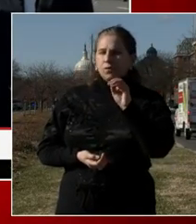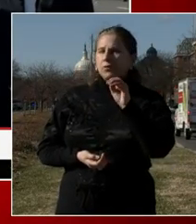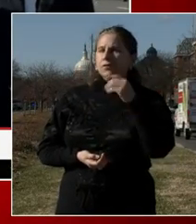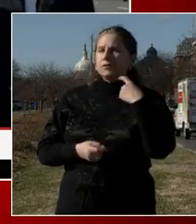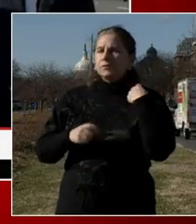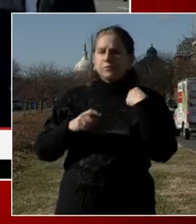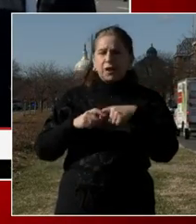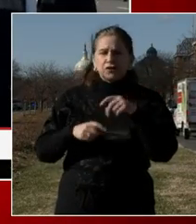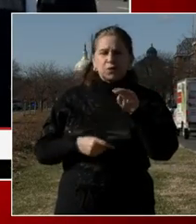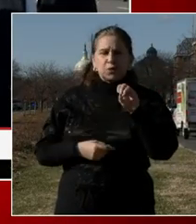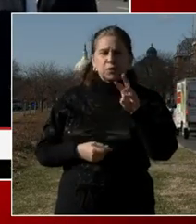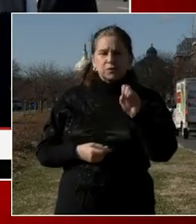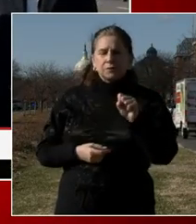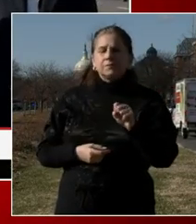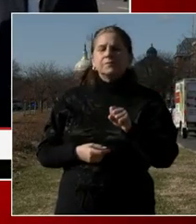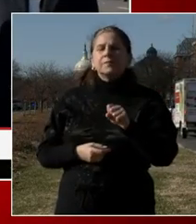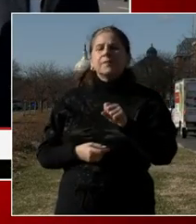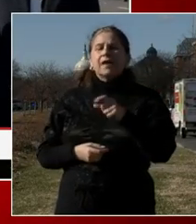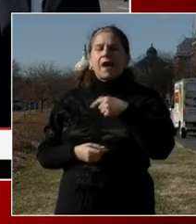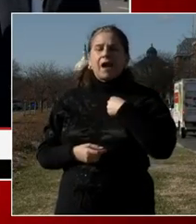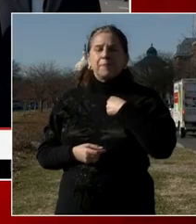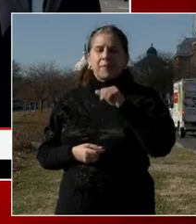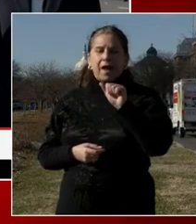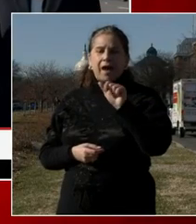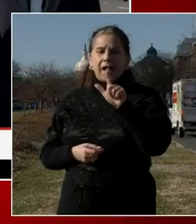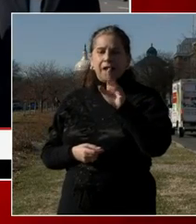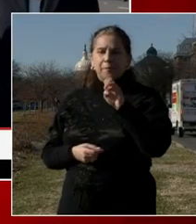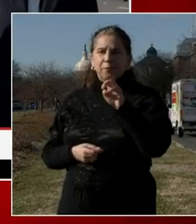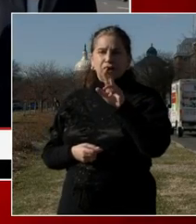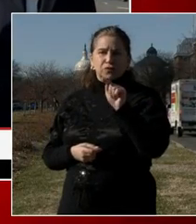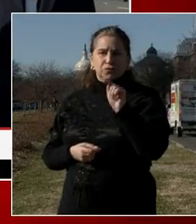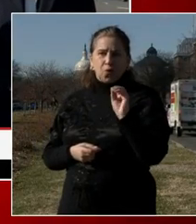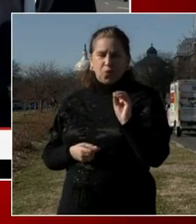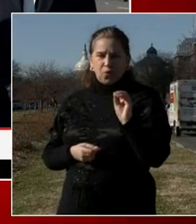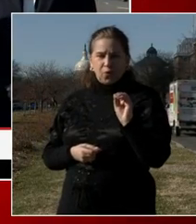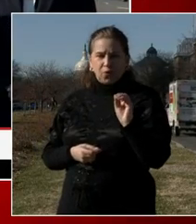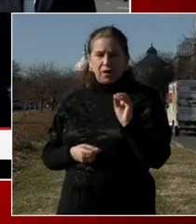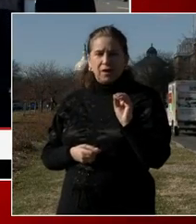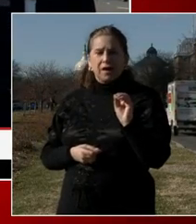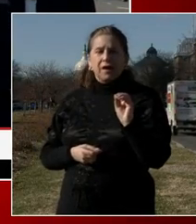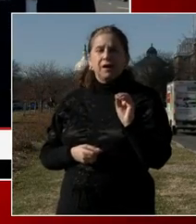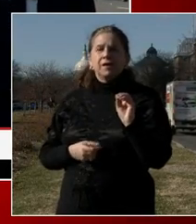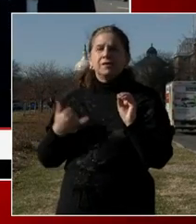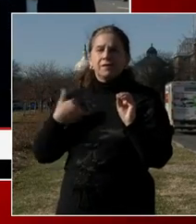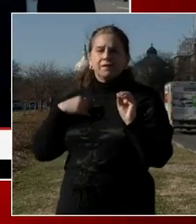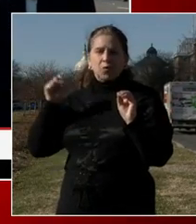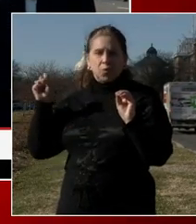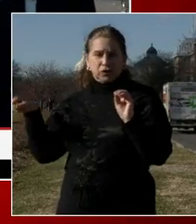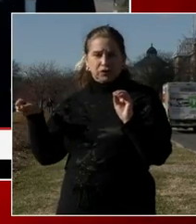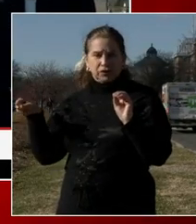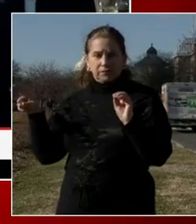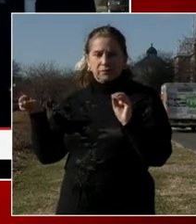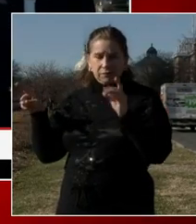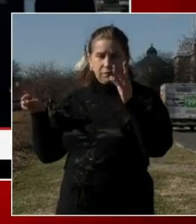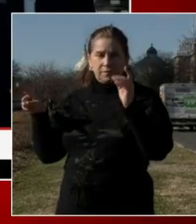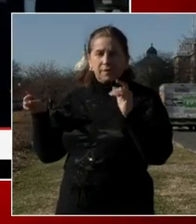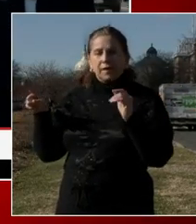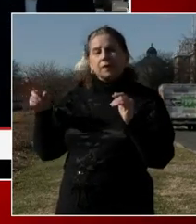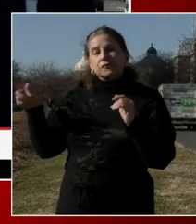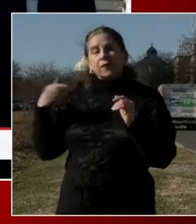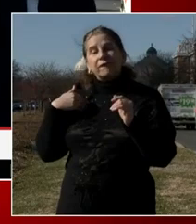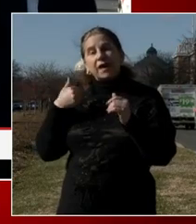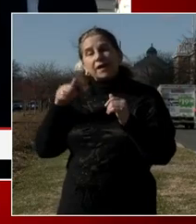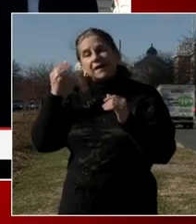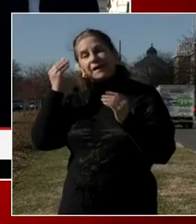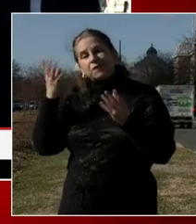question is for, uh, Director Rodriguez. We're just wondering if, uh, are there, is there any indication that there are threats to other buildings here in DC?